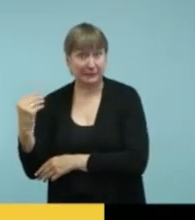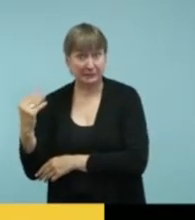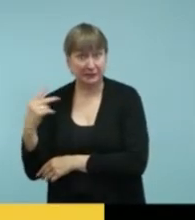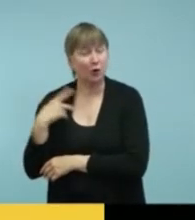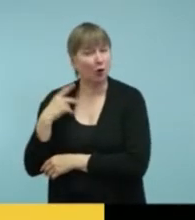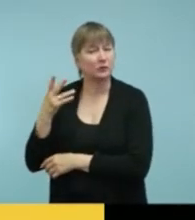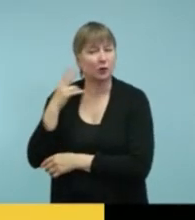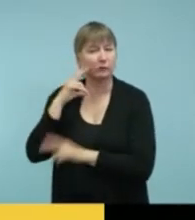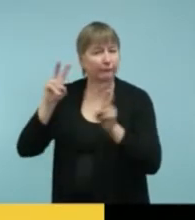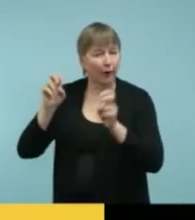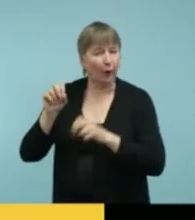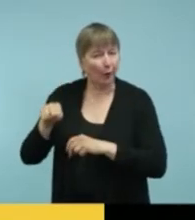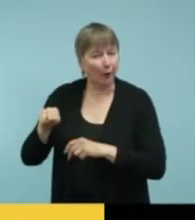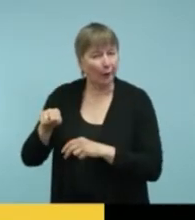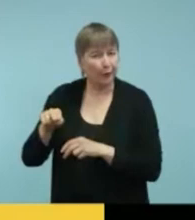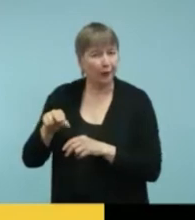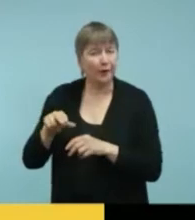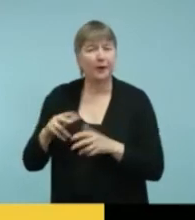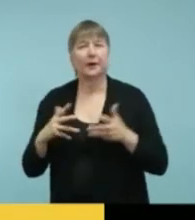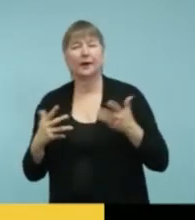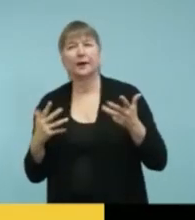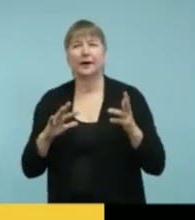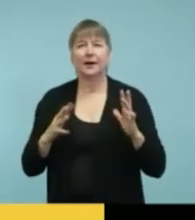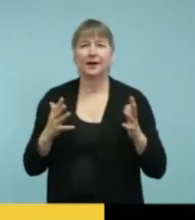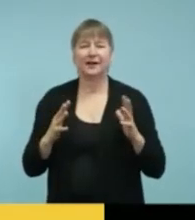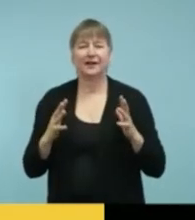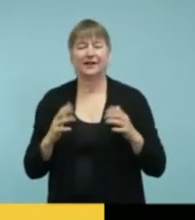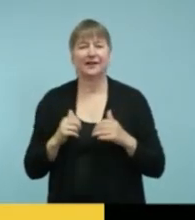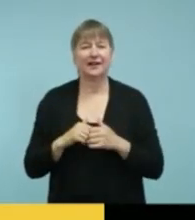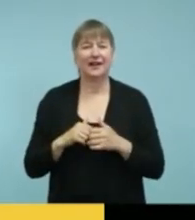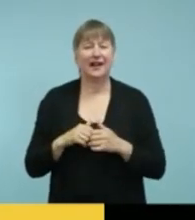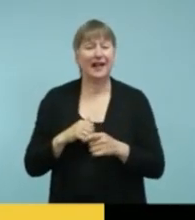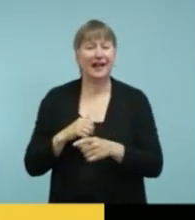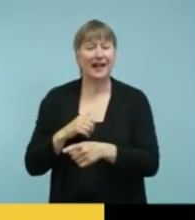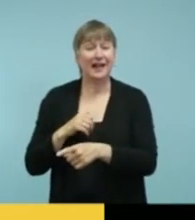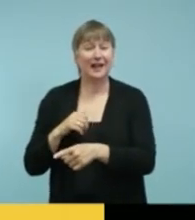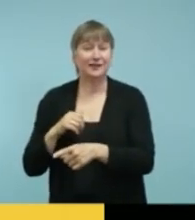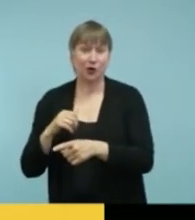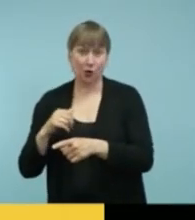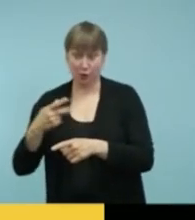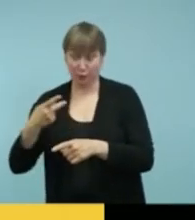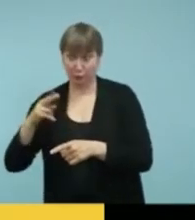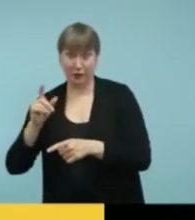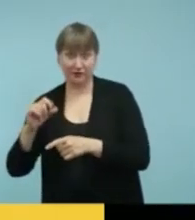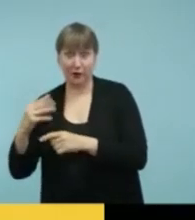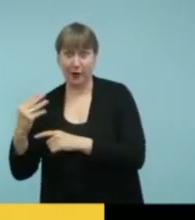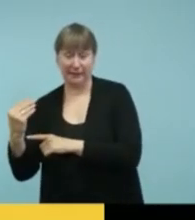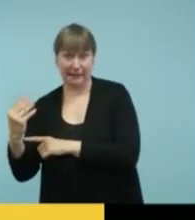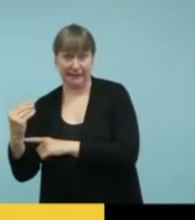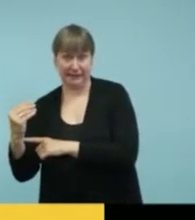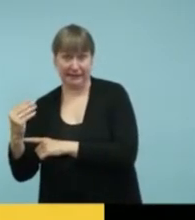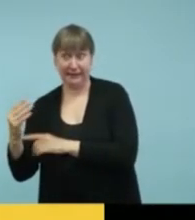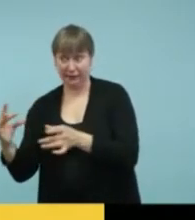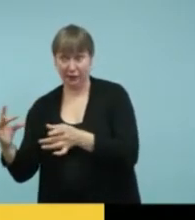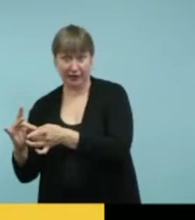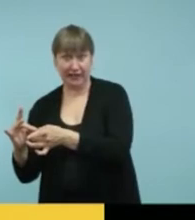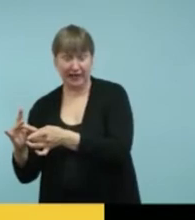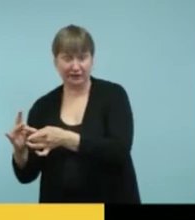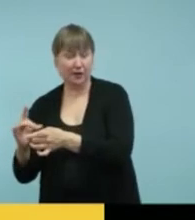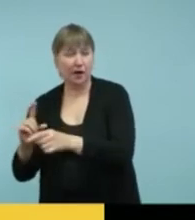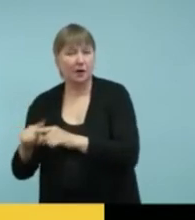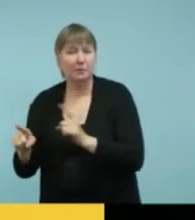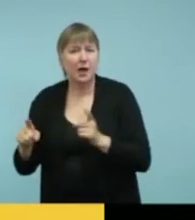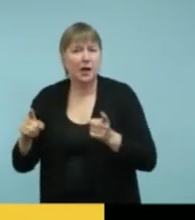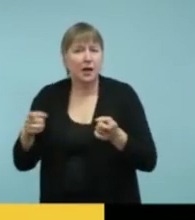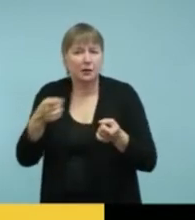Um, I mean, I know that the, the lights will blink on the processors to let you know that it's connected, but it still doesn't tell